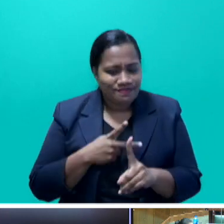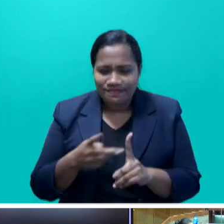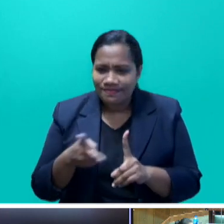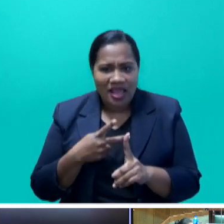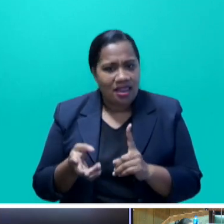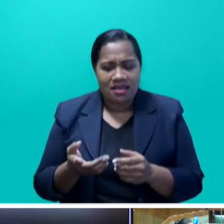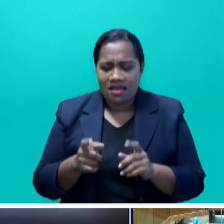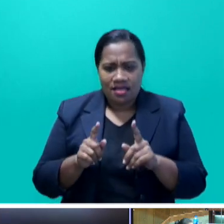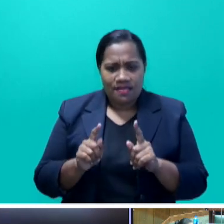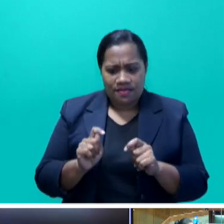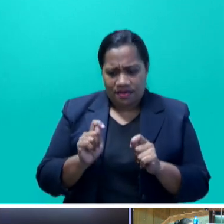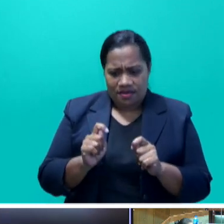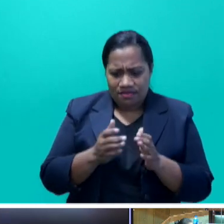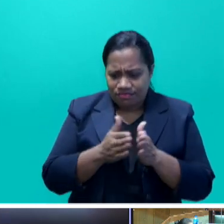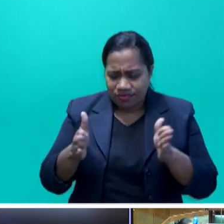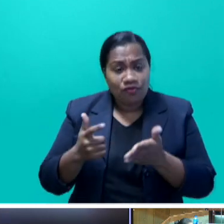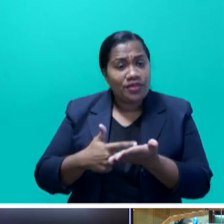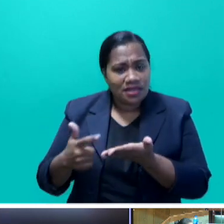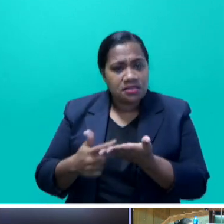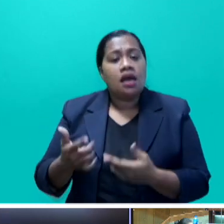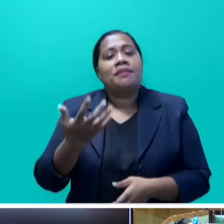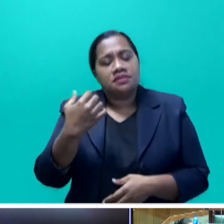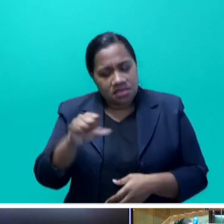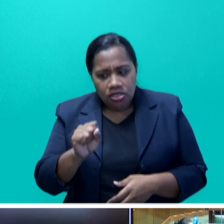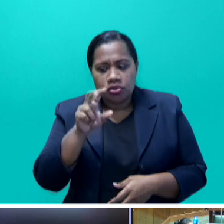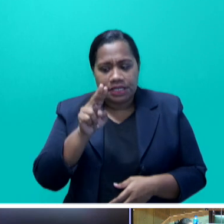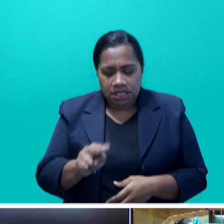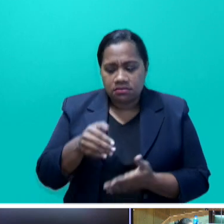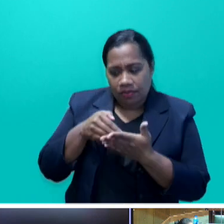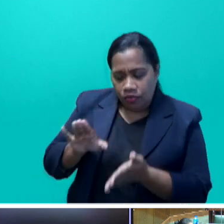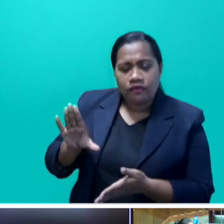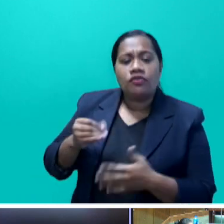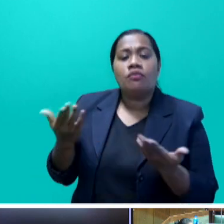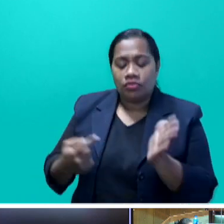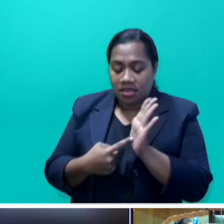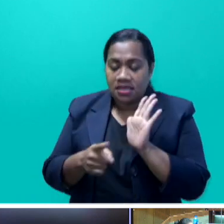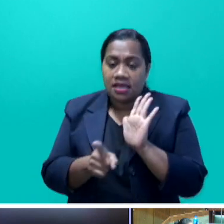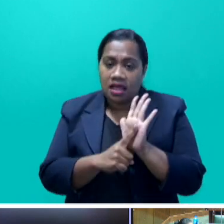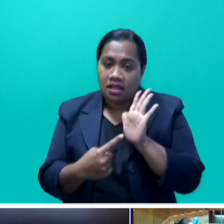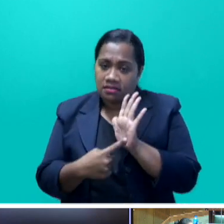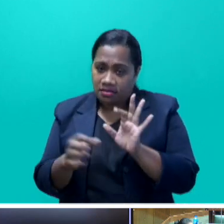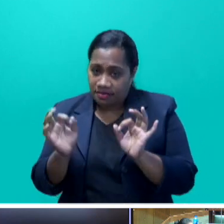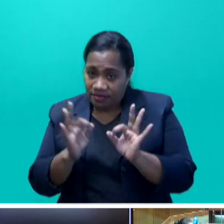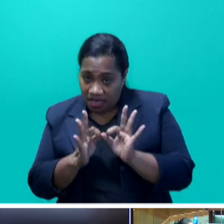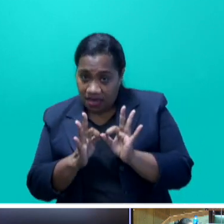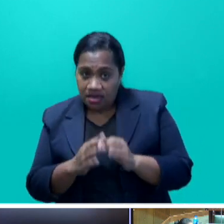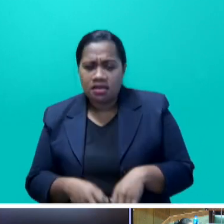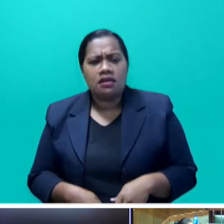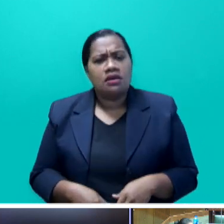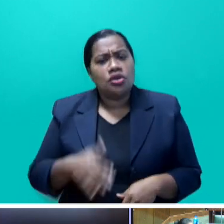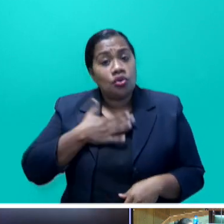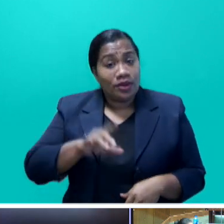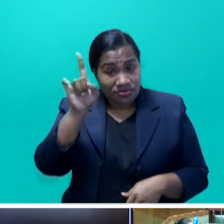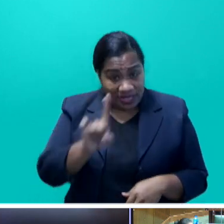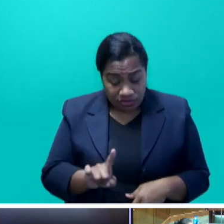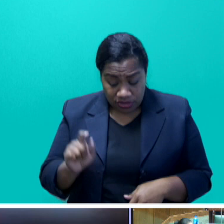still, you have to get approval from the TLTB. You want to get, you want electricity to